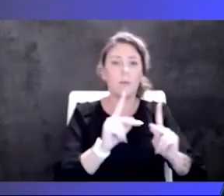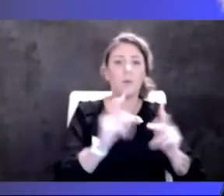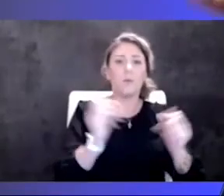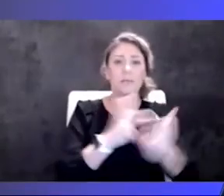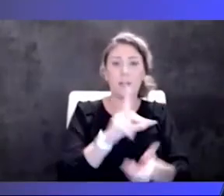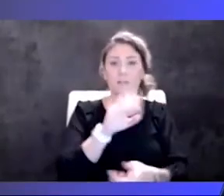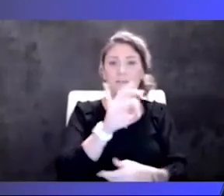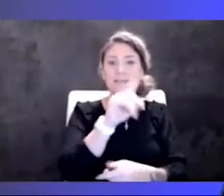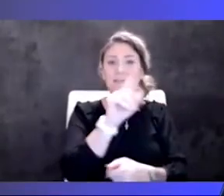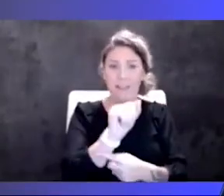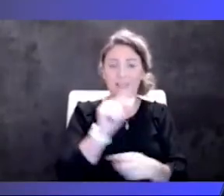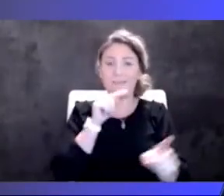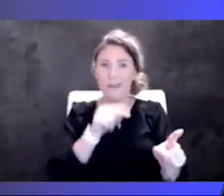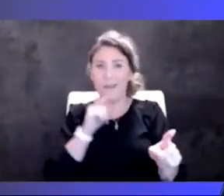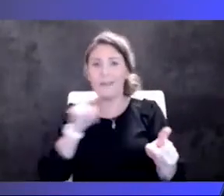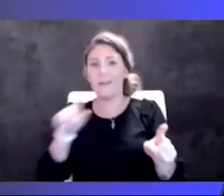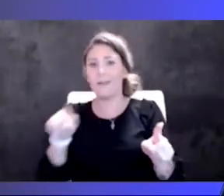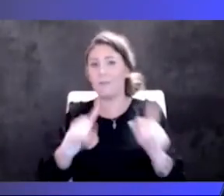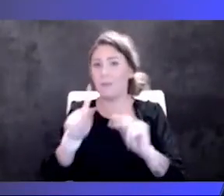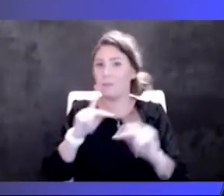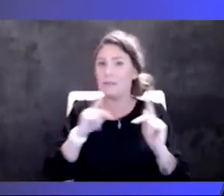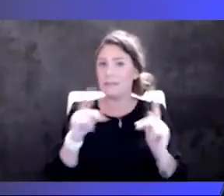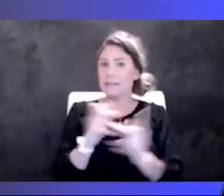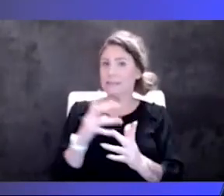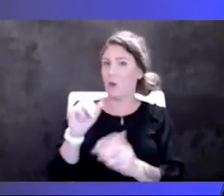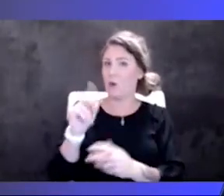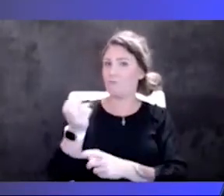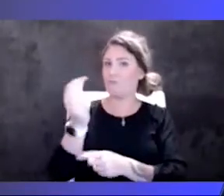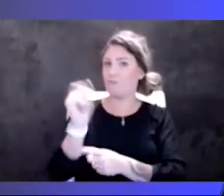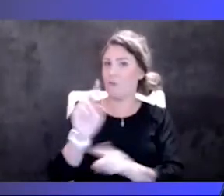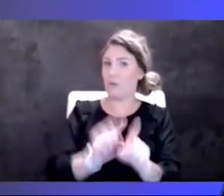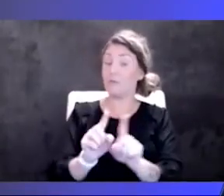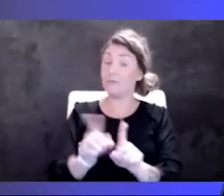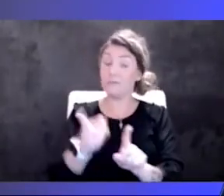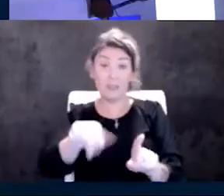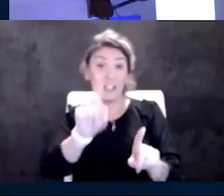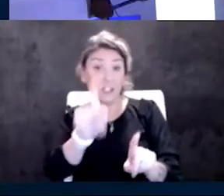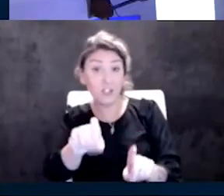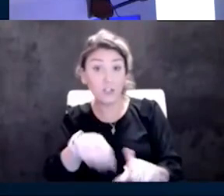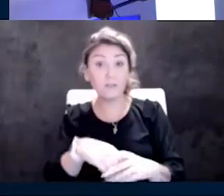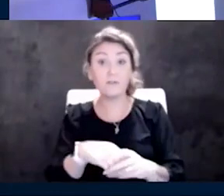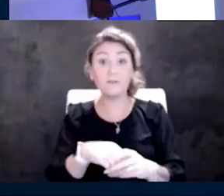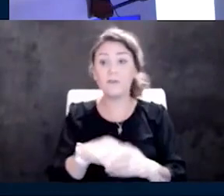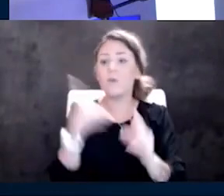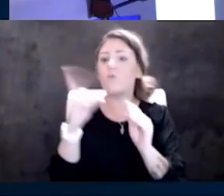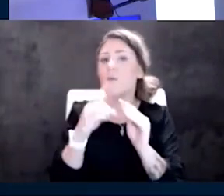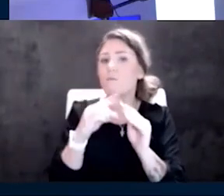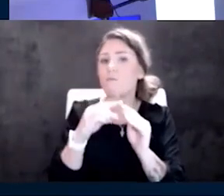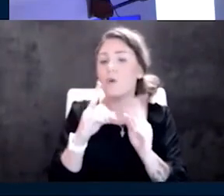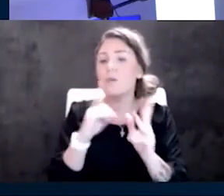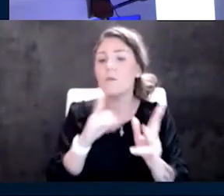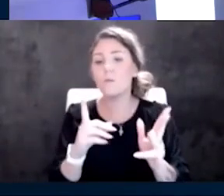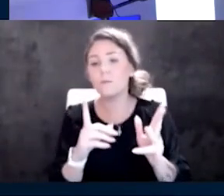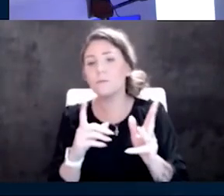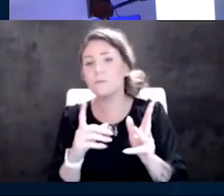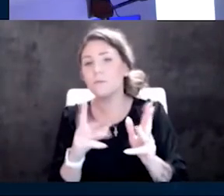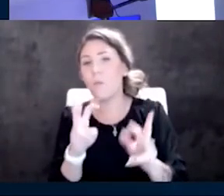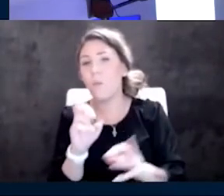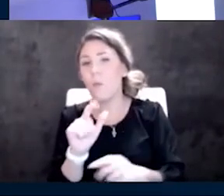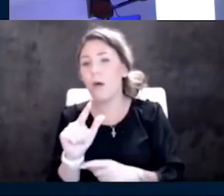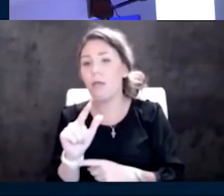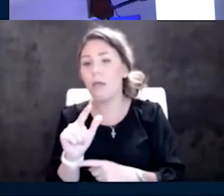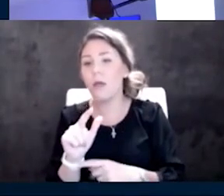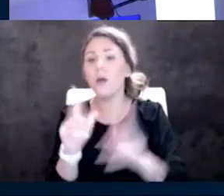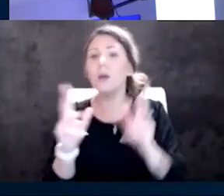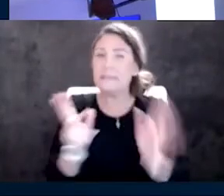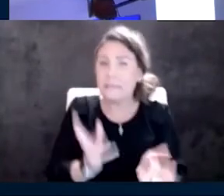are maybe having a little bit of fear about Omicron too. they should. Okay. Jess, one more question. Well, okay. Two more. Well, I've just